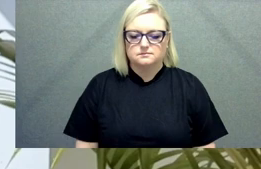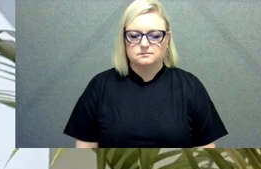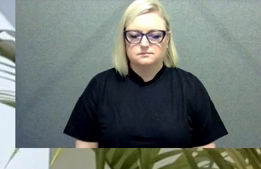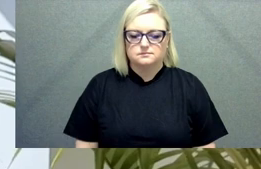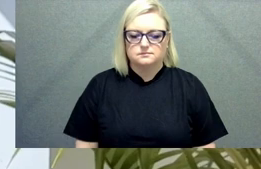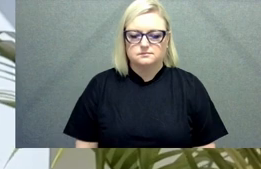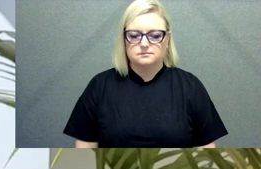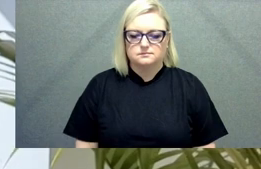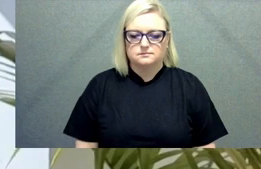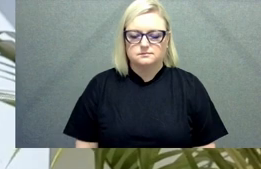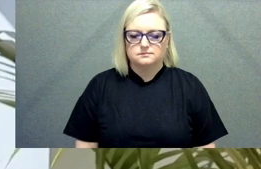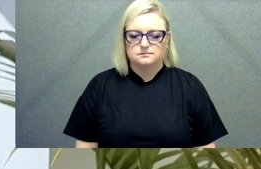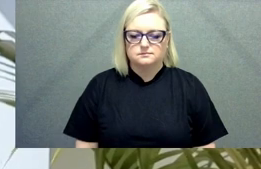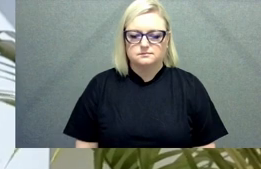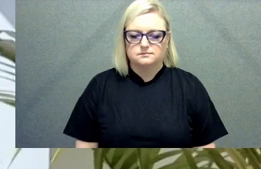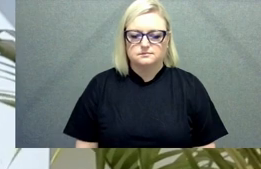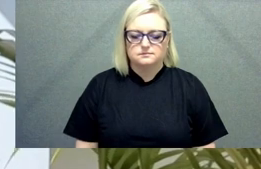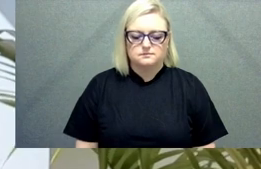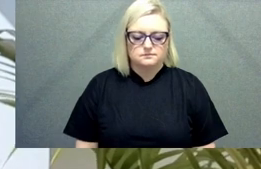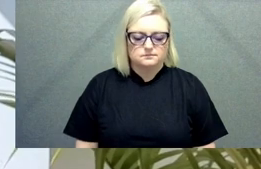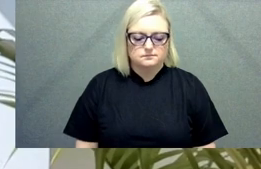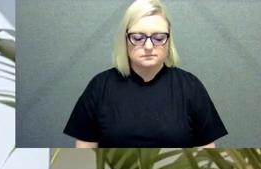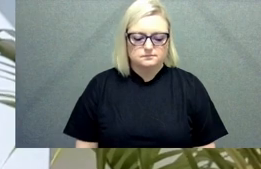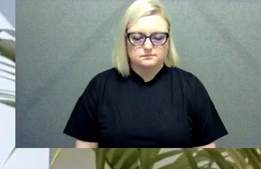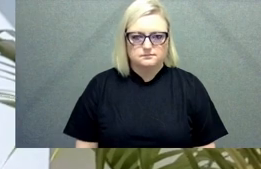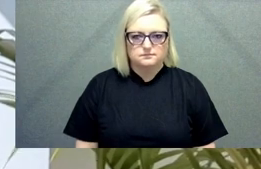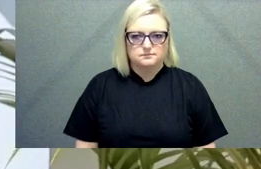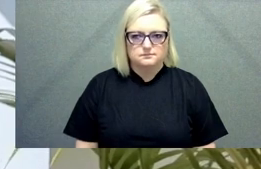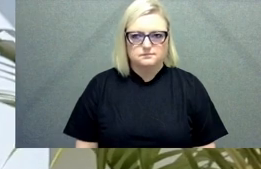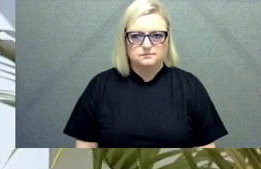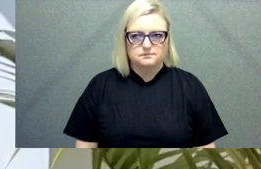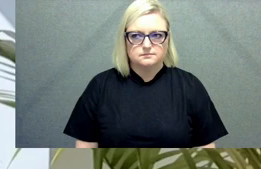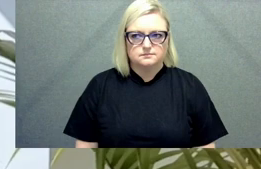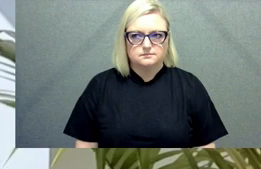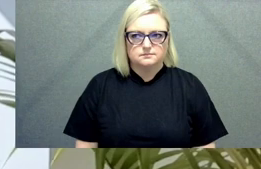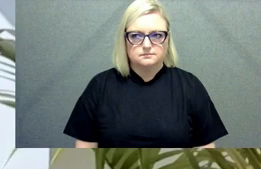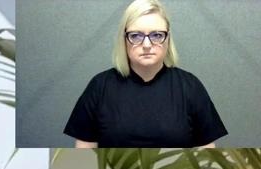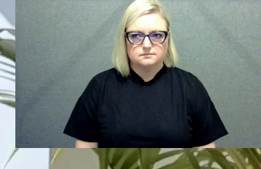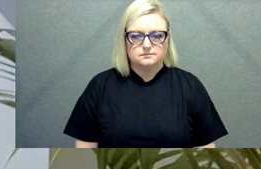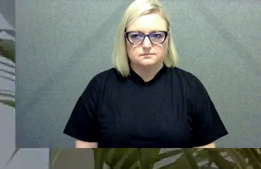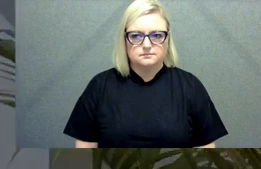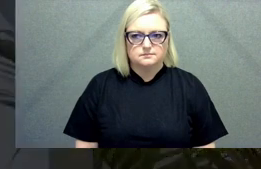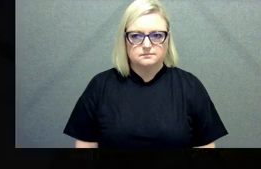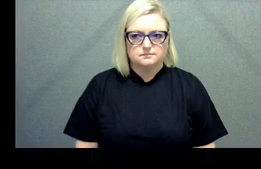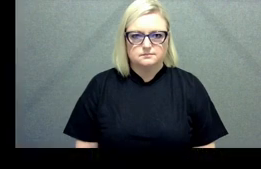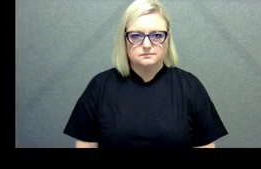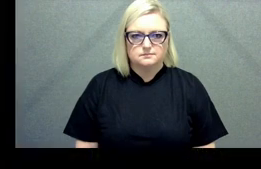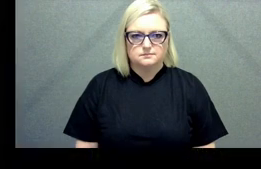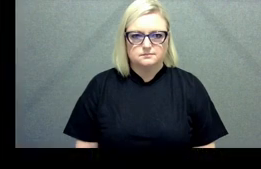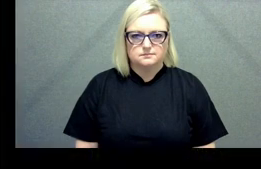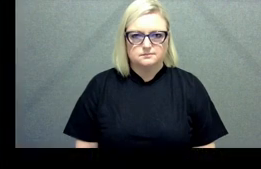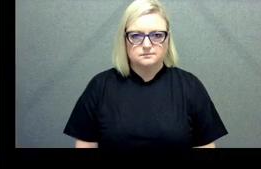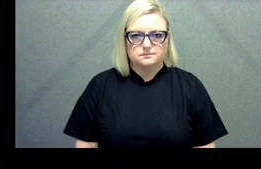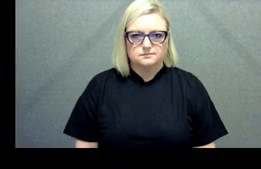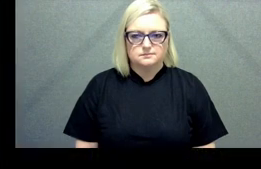where i can challenge myself get out of the comfort zone and maybe an inspiration for others my